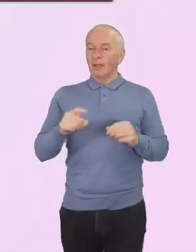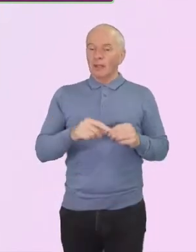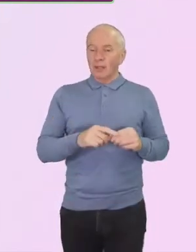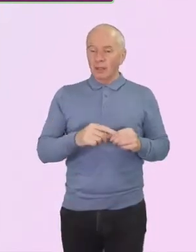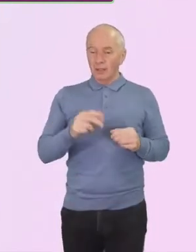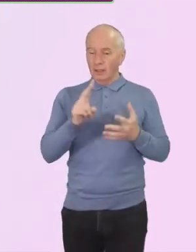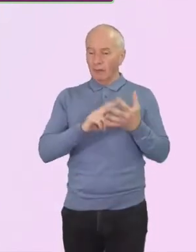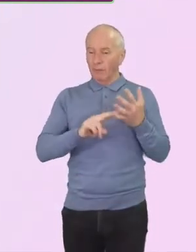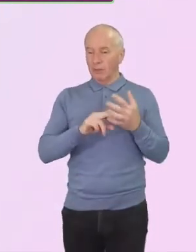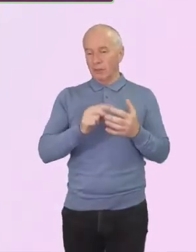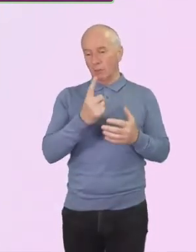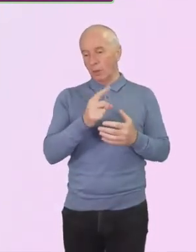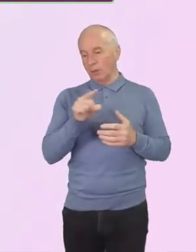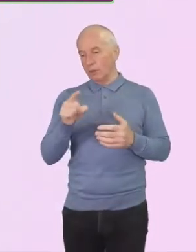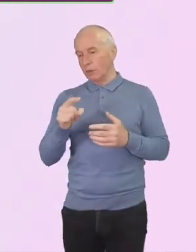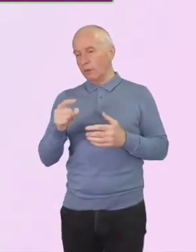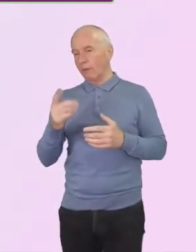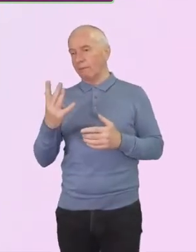per the message.